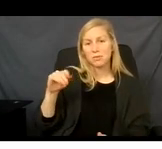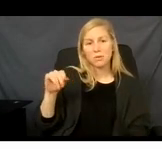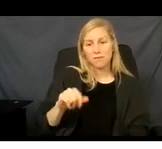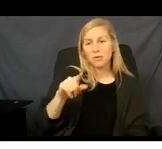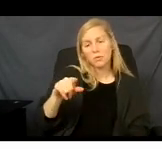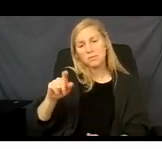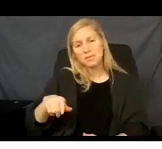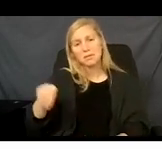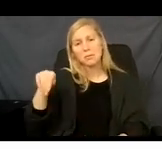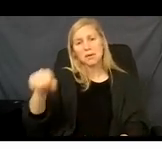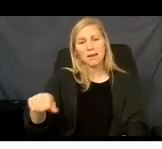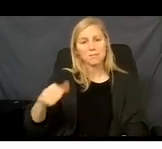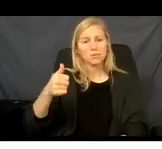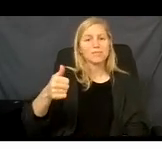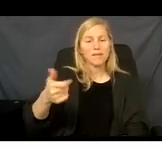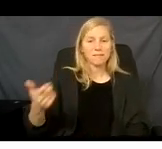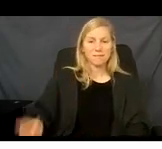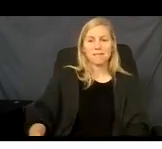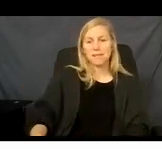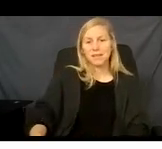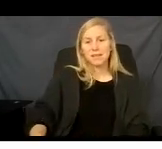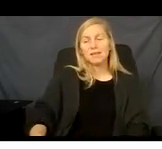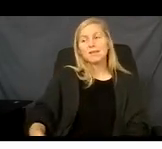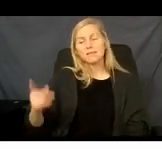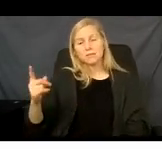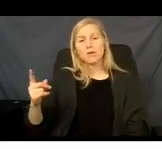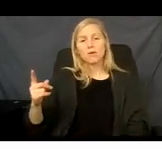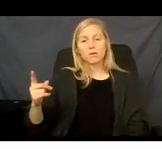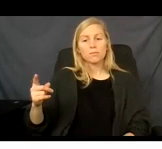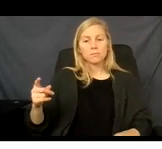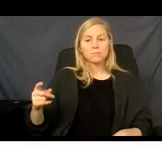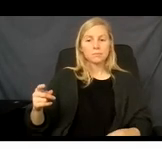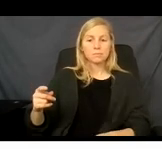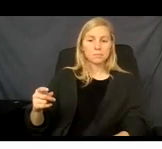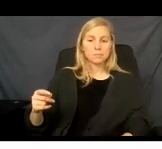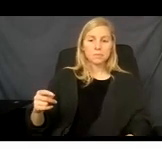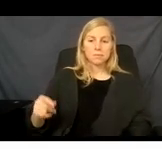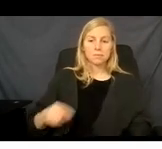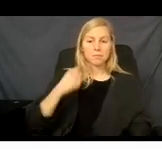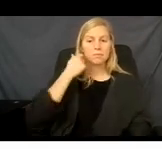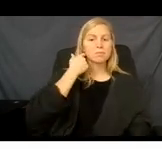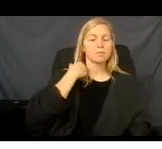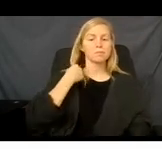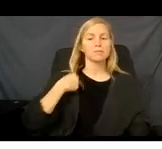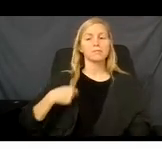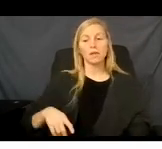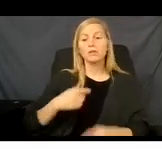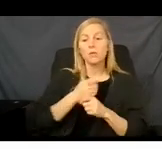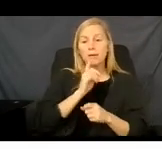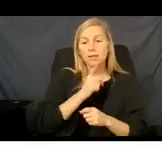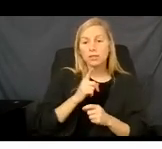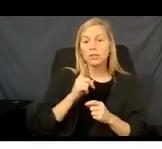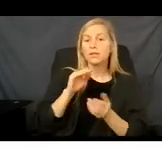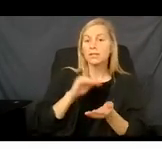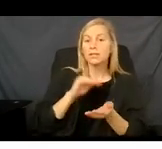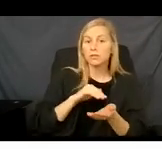won't allow payments from Medicaid. They want you to have fidelis or excellence. So make sure the provider you